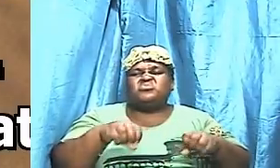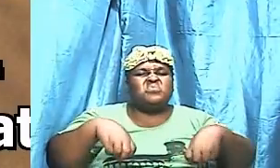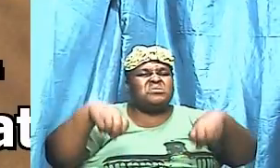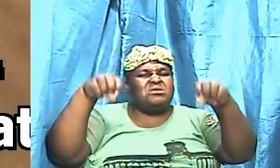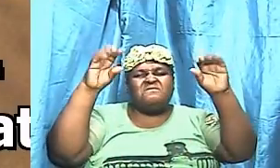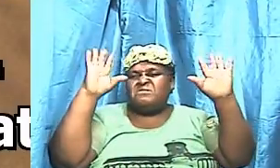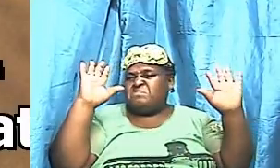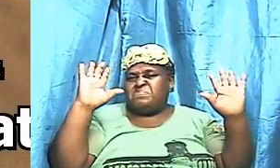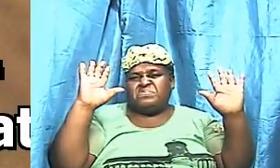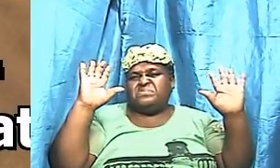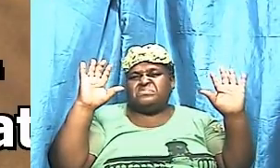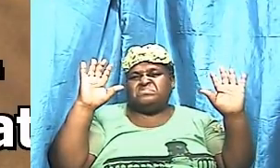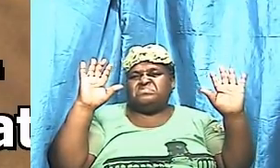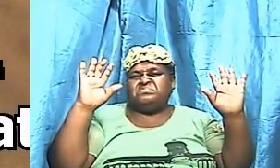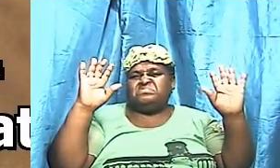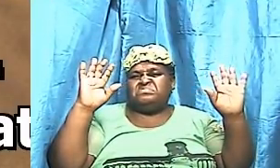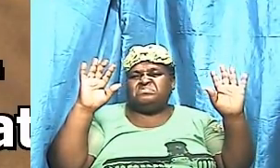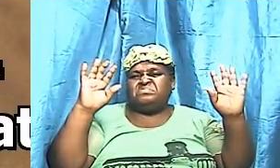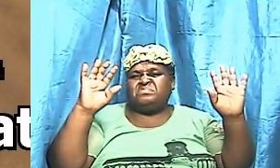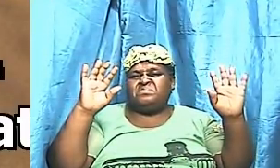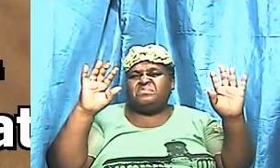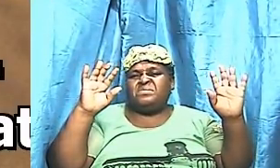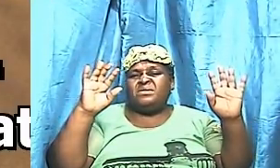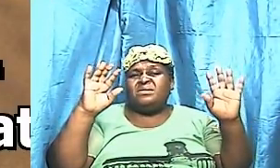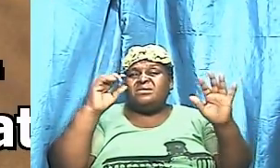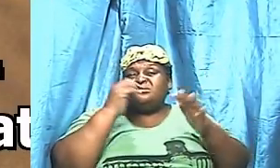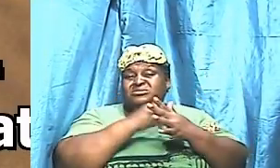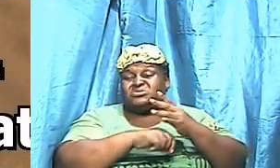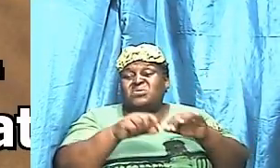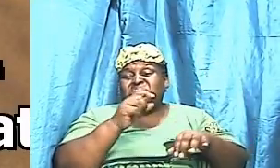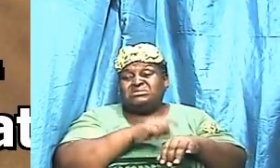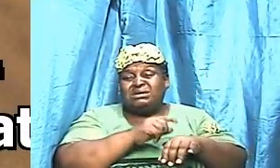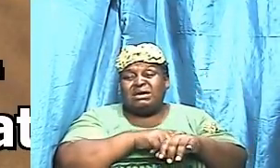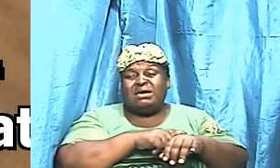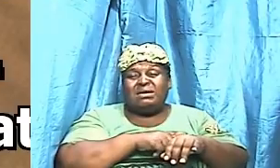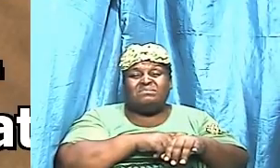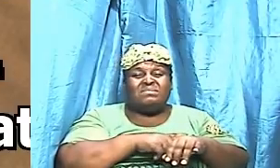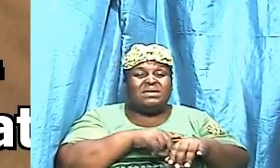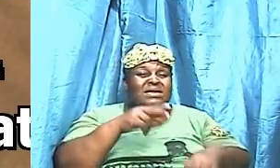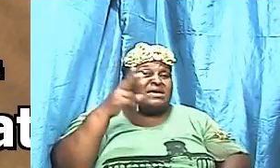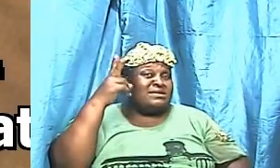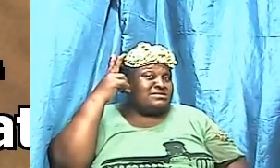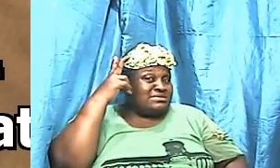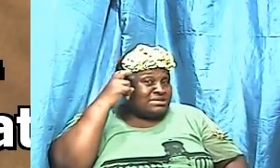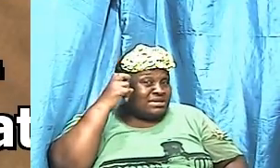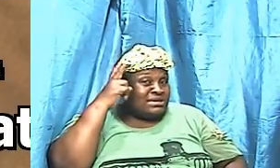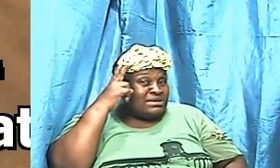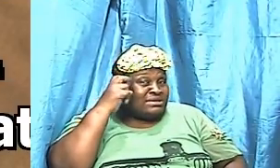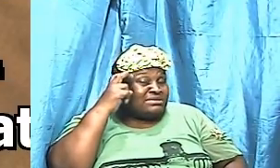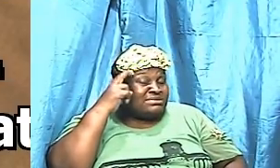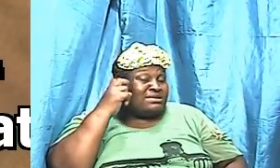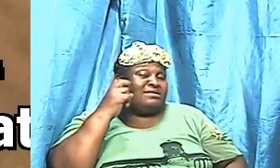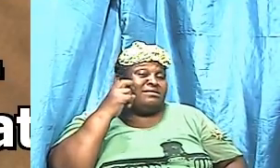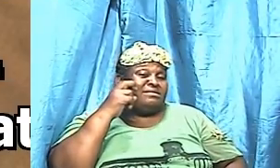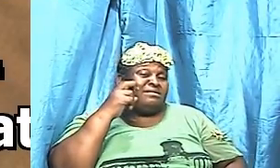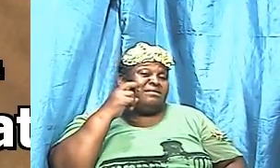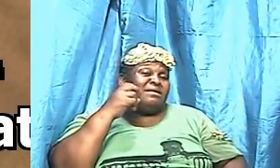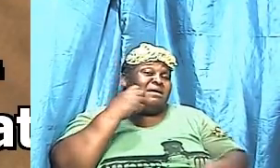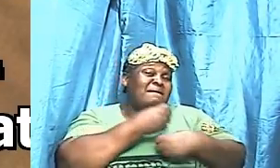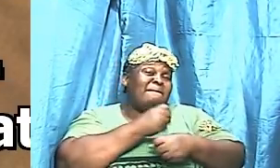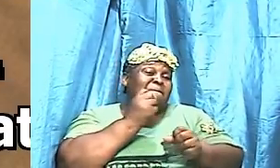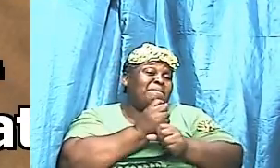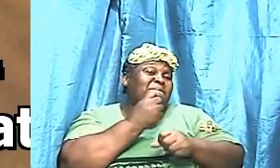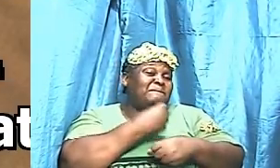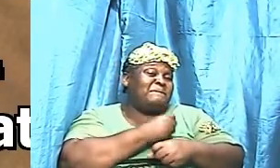scripture so sometimes the reason why Satan allows some folks that he sees dabbling over and over in sin